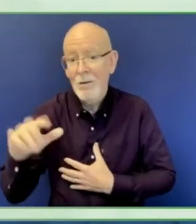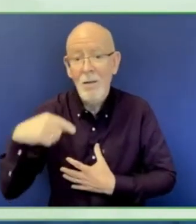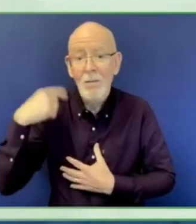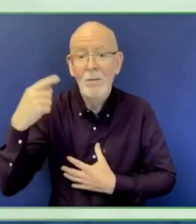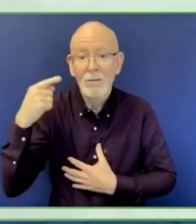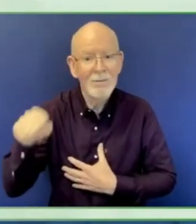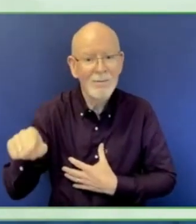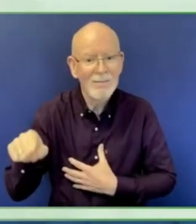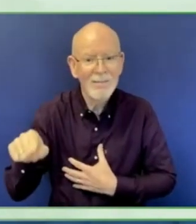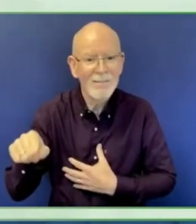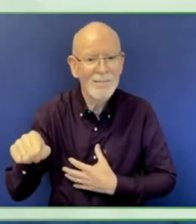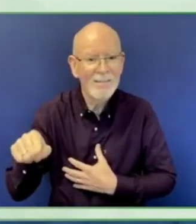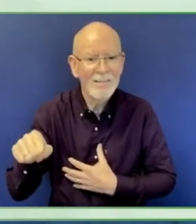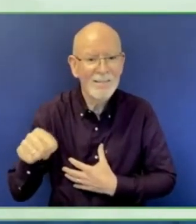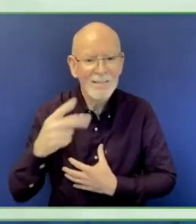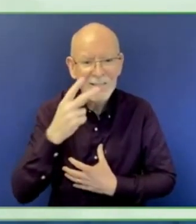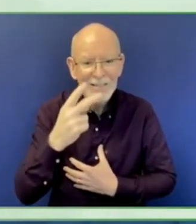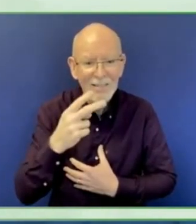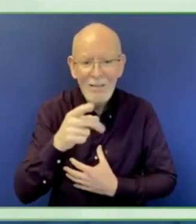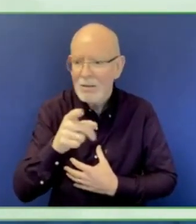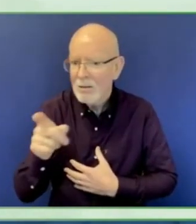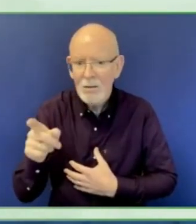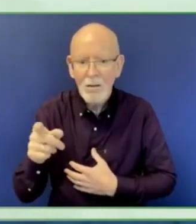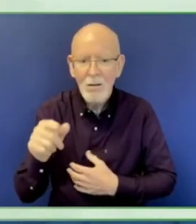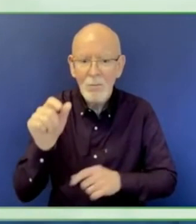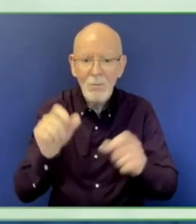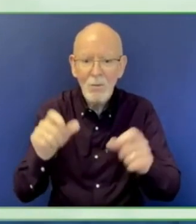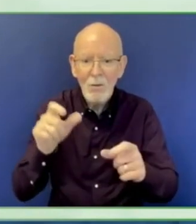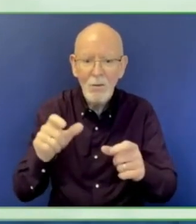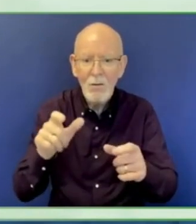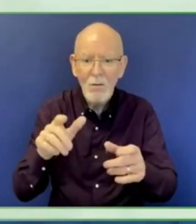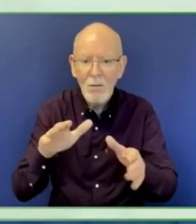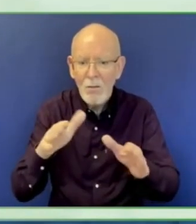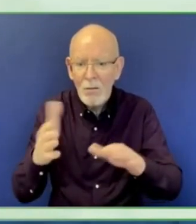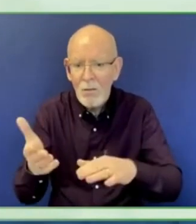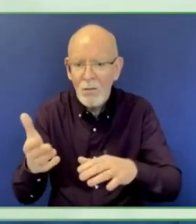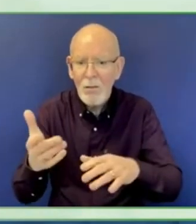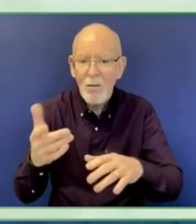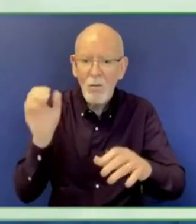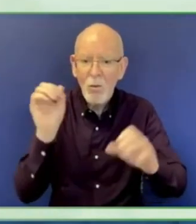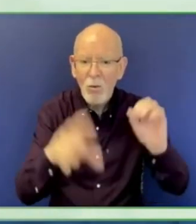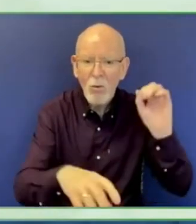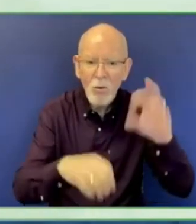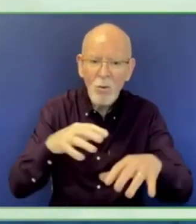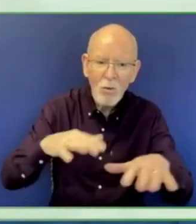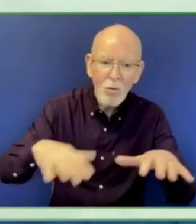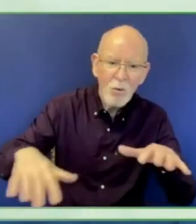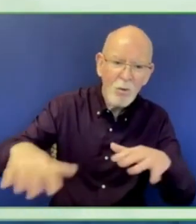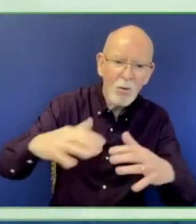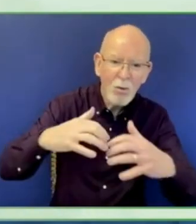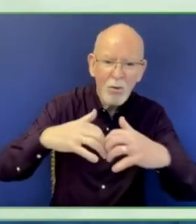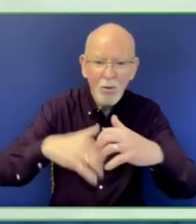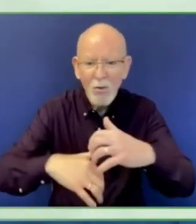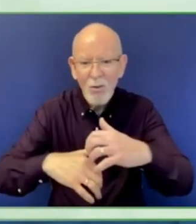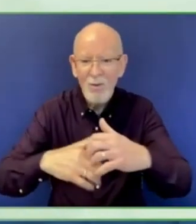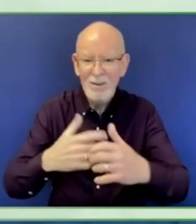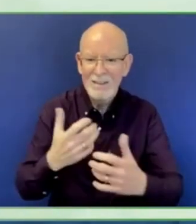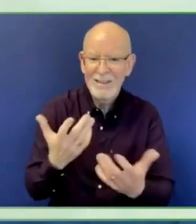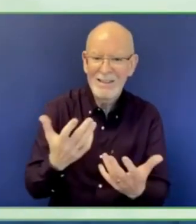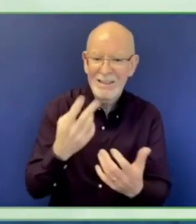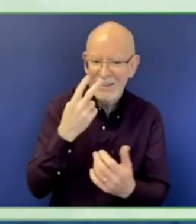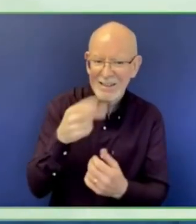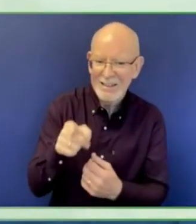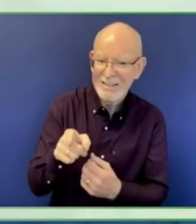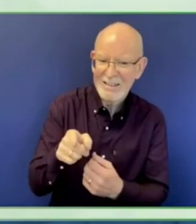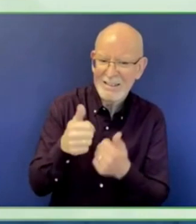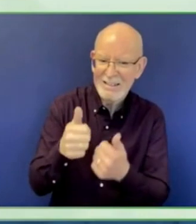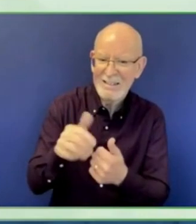Paralympics in London 2012, far, far, far before Brexit, was everyone felt very proud of what we were able to achieve in inclusion.